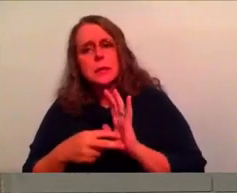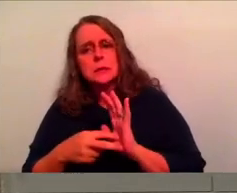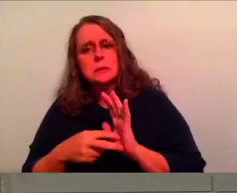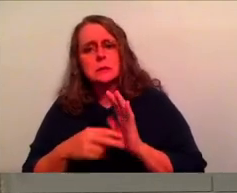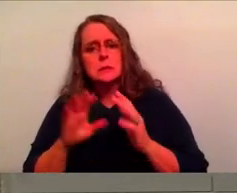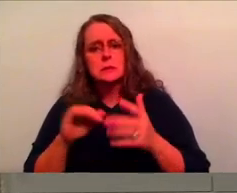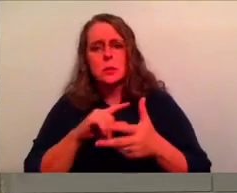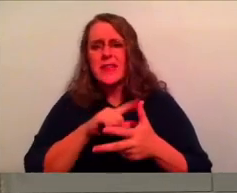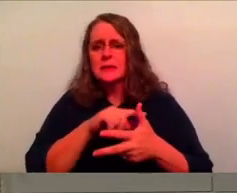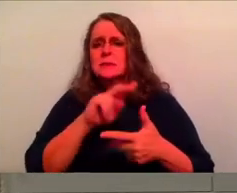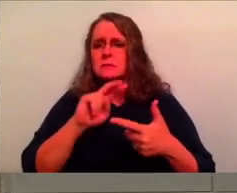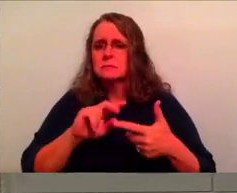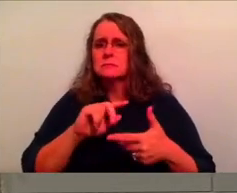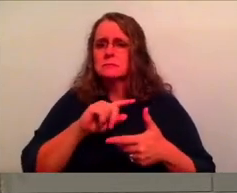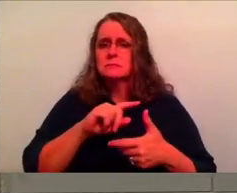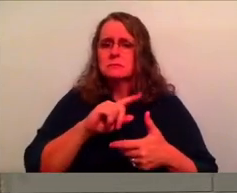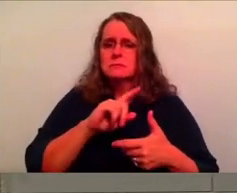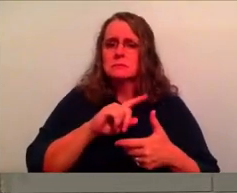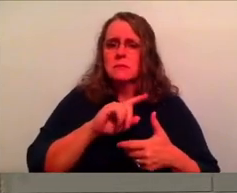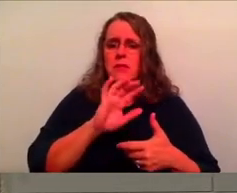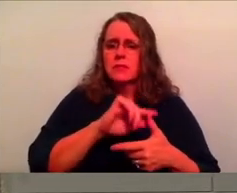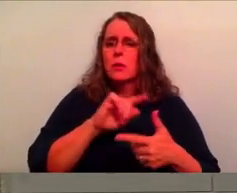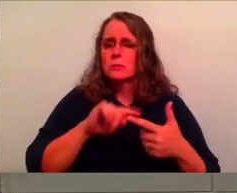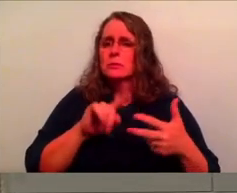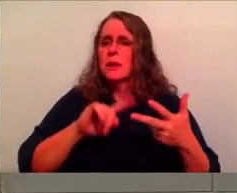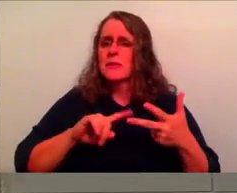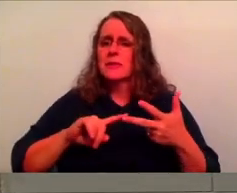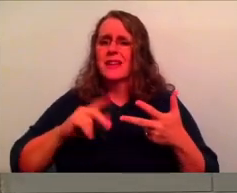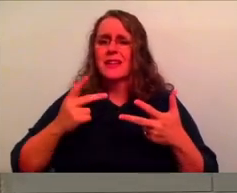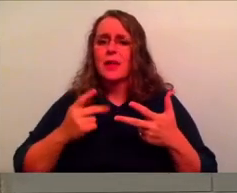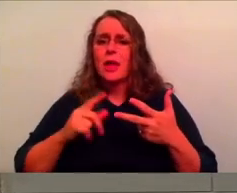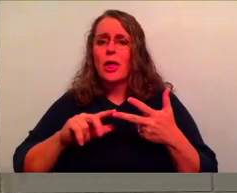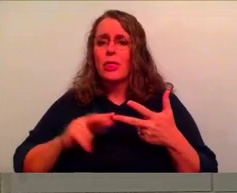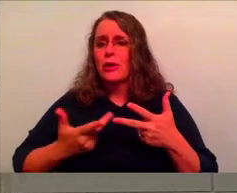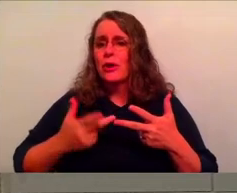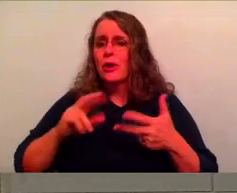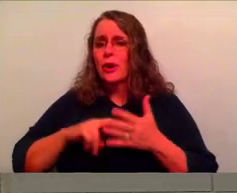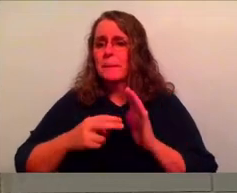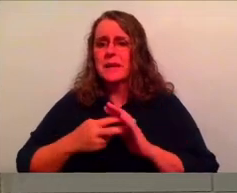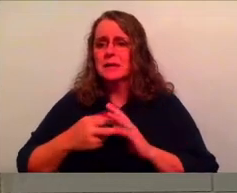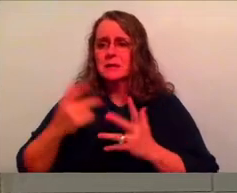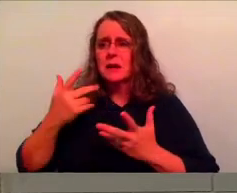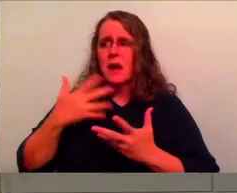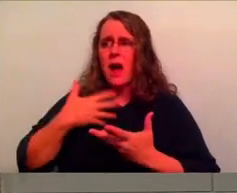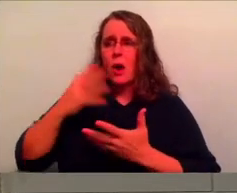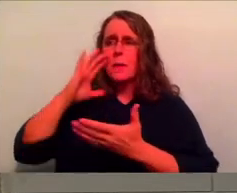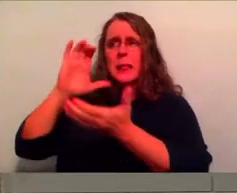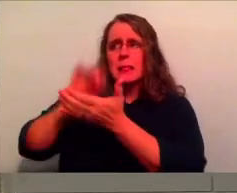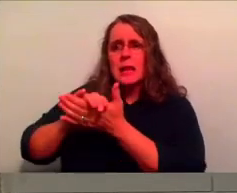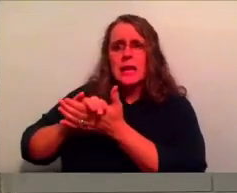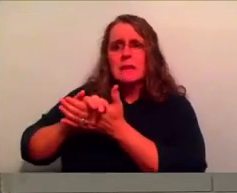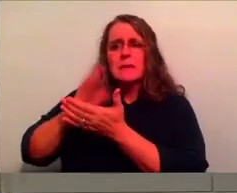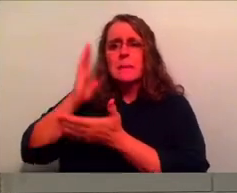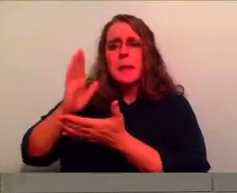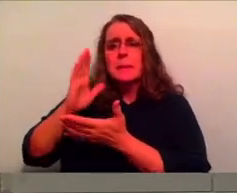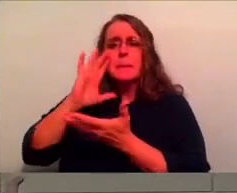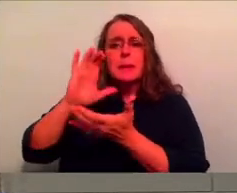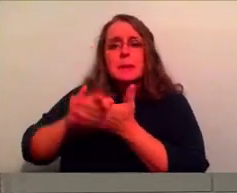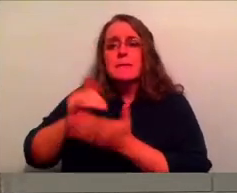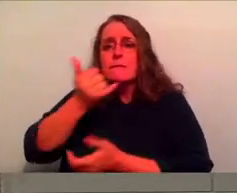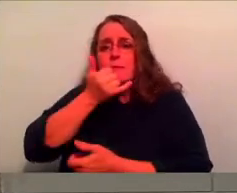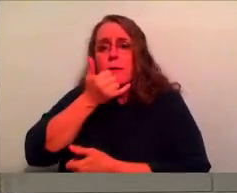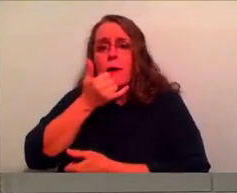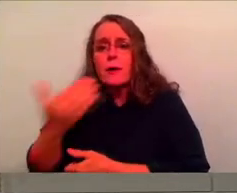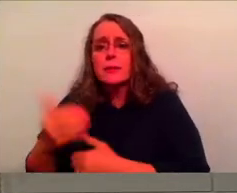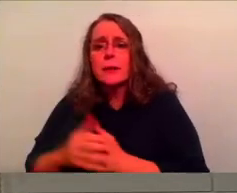our, our belief in, in the wrong things in the wrong places. And what I mean by that is ultimately what we're supposed to do, what we're